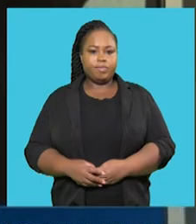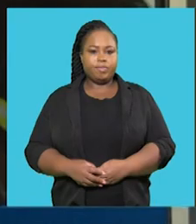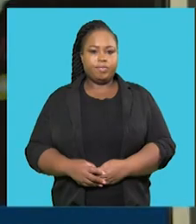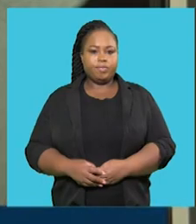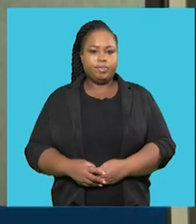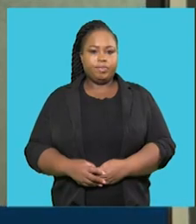I'll share this with you